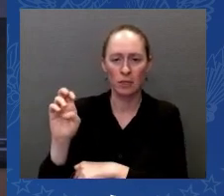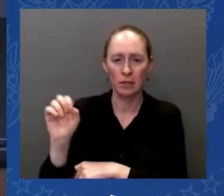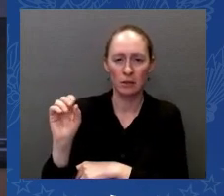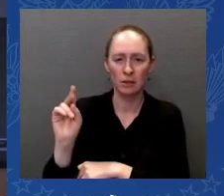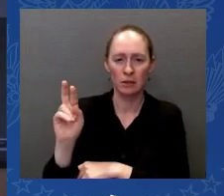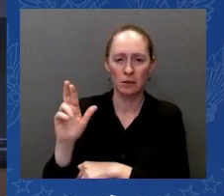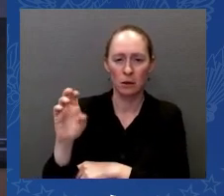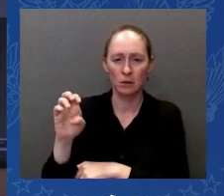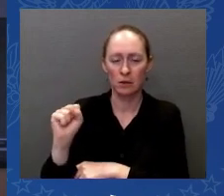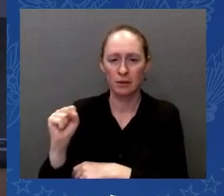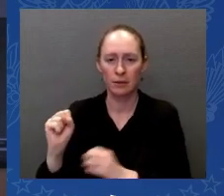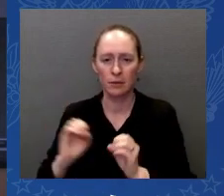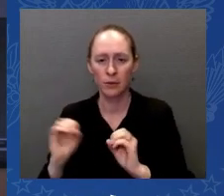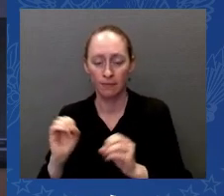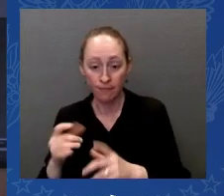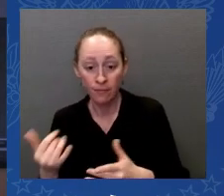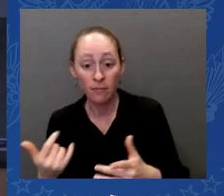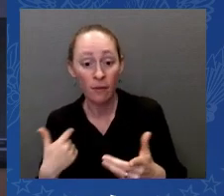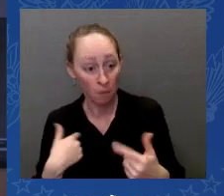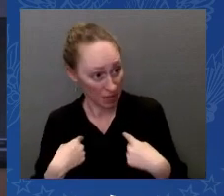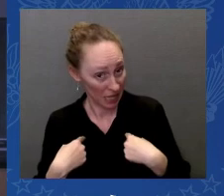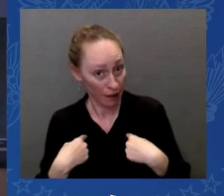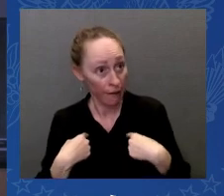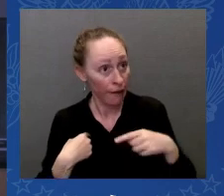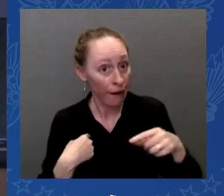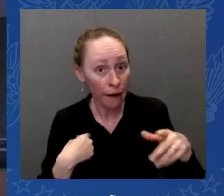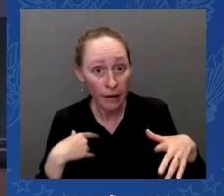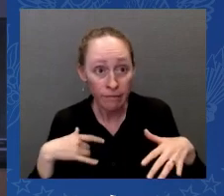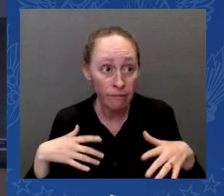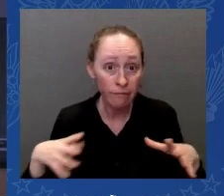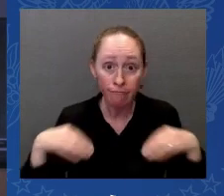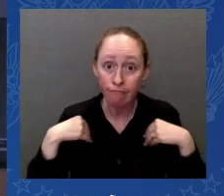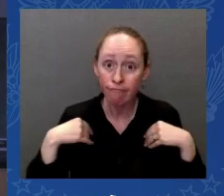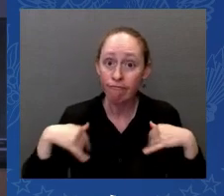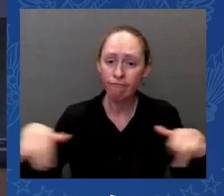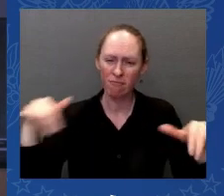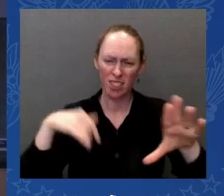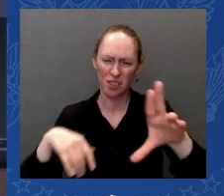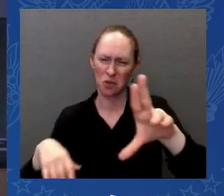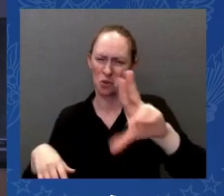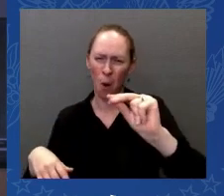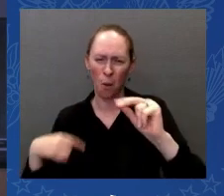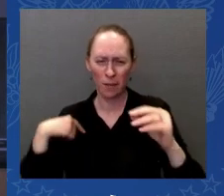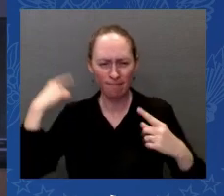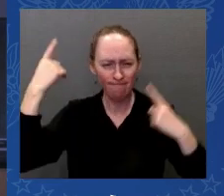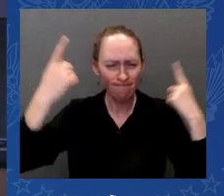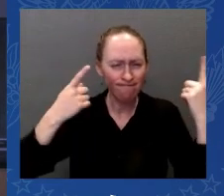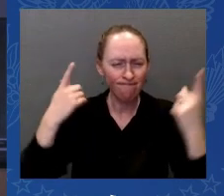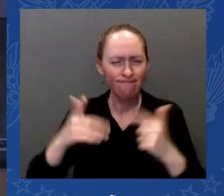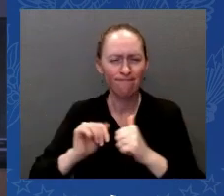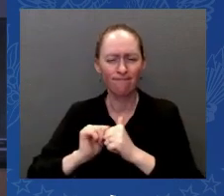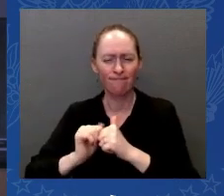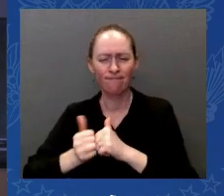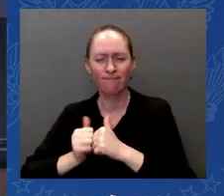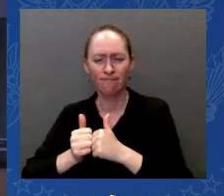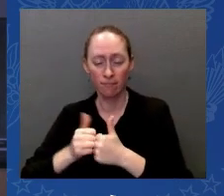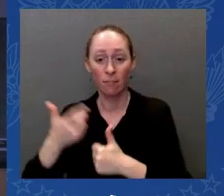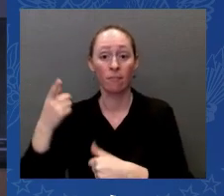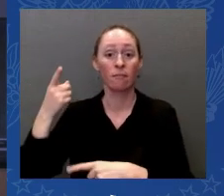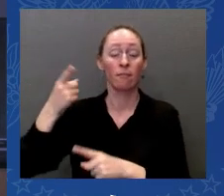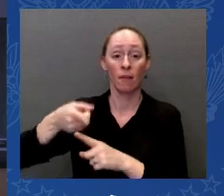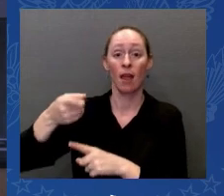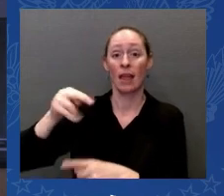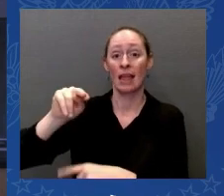types of lithium deposits. So within Central Nevada, there is a type of deposit that contains very large amounts of lithium